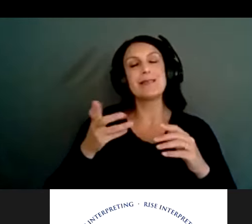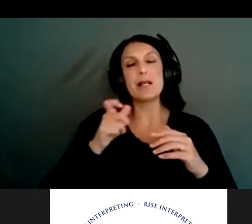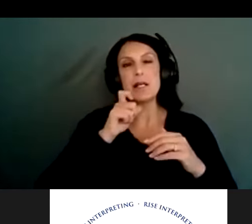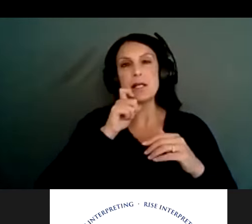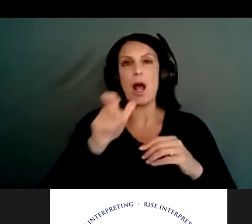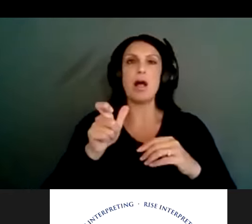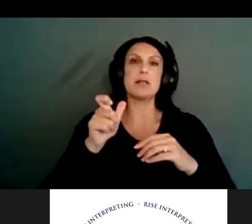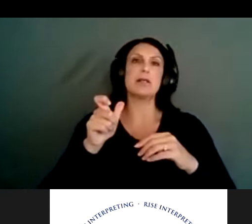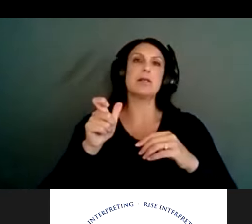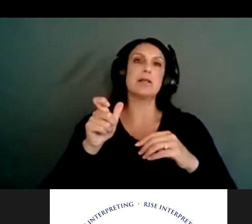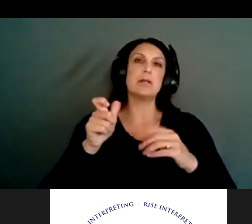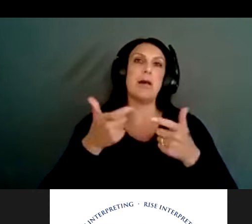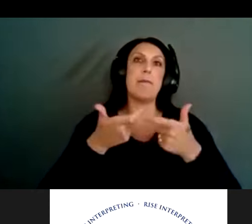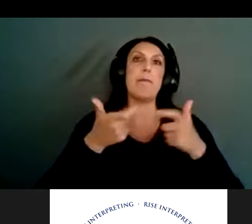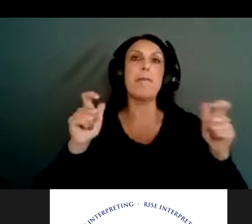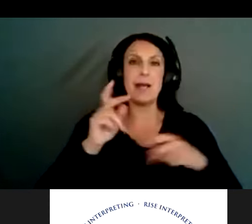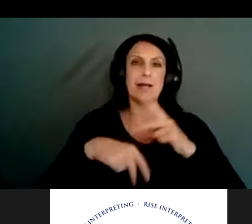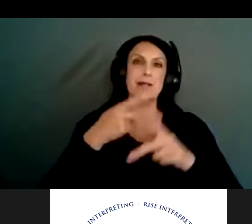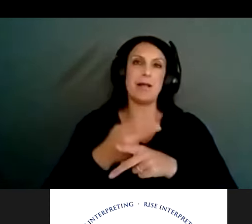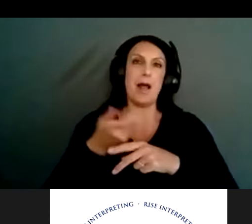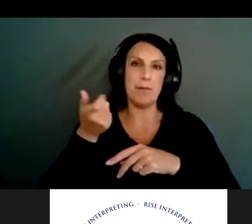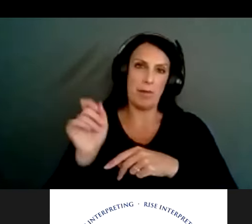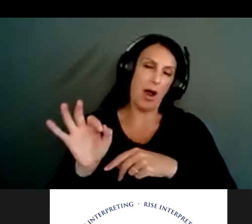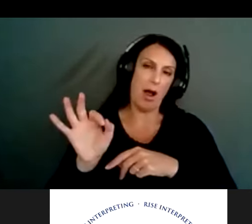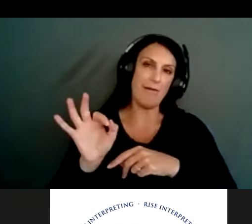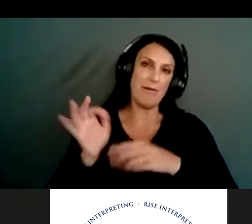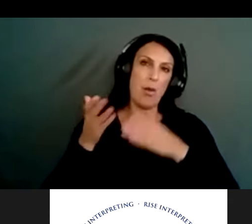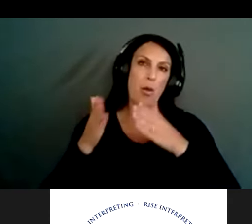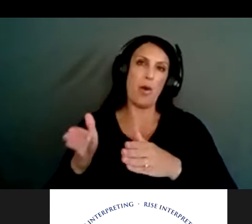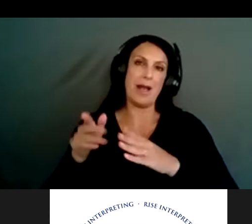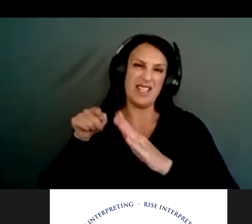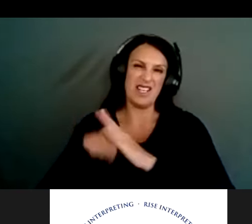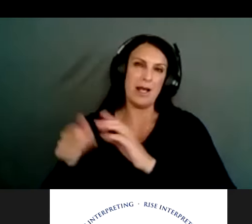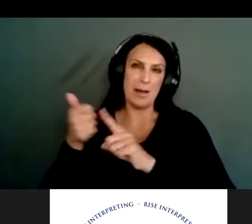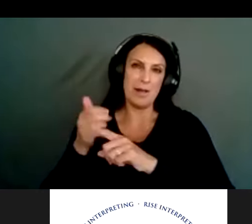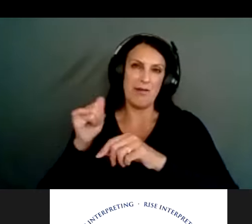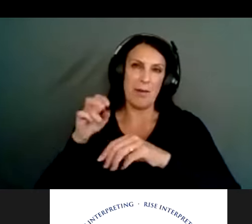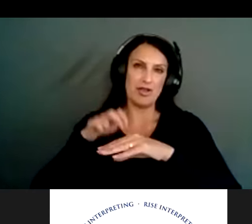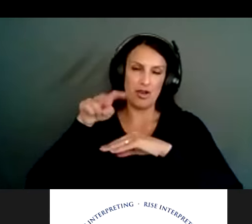suicide. Are untrained and accidental firearm deaths considered suicide?